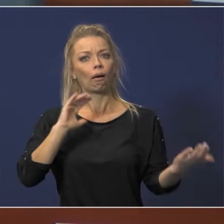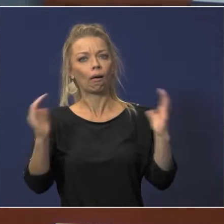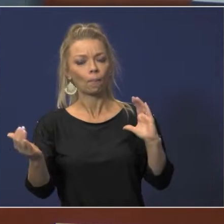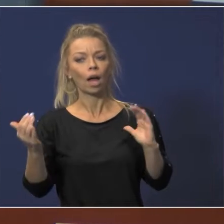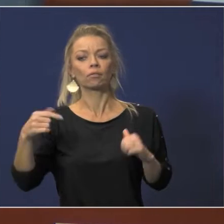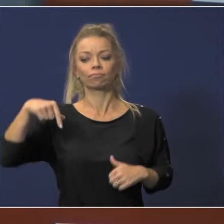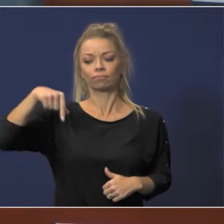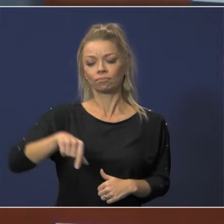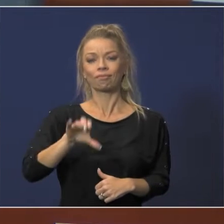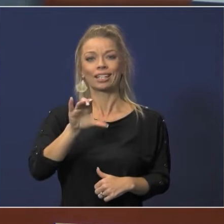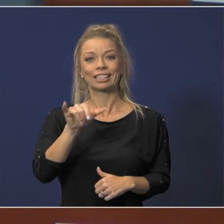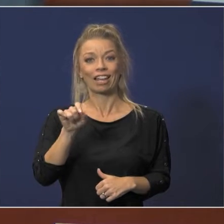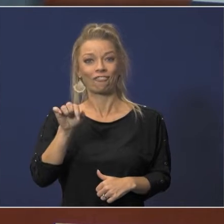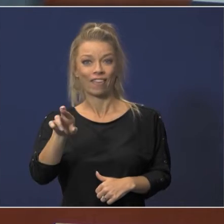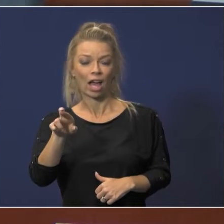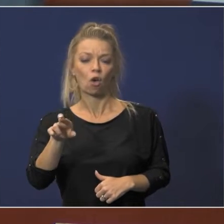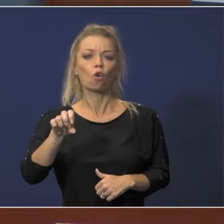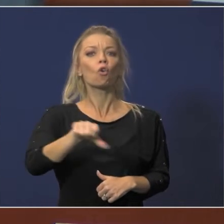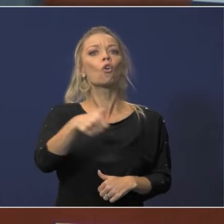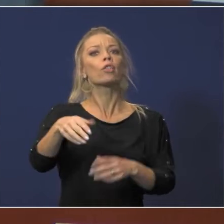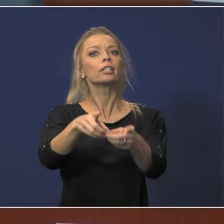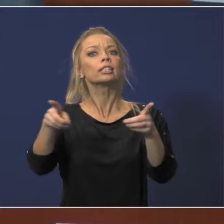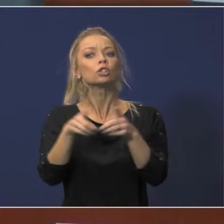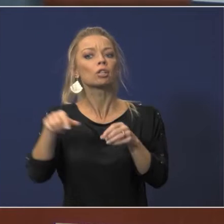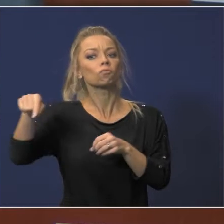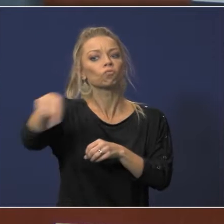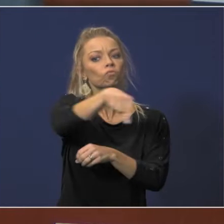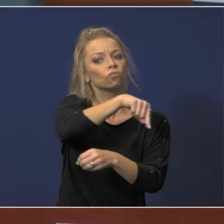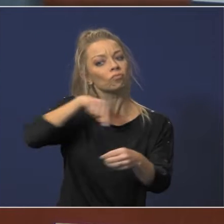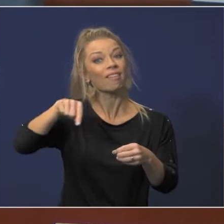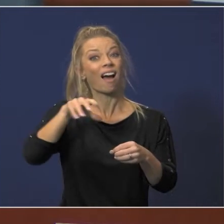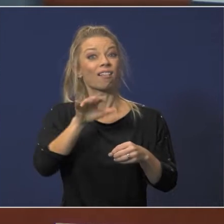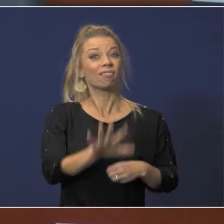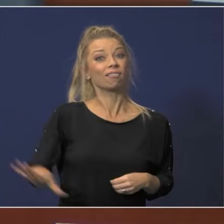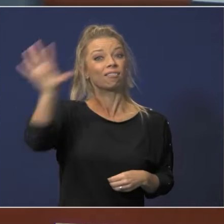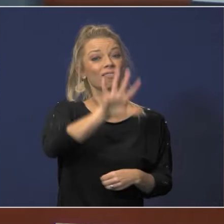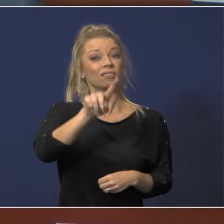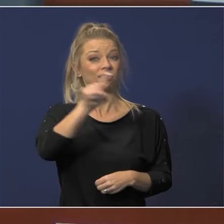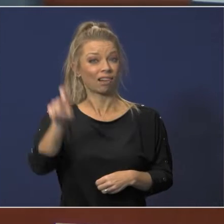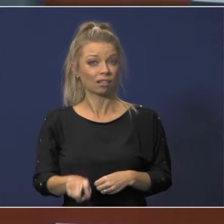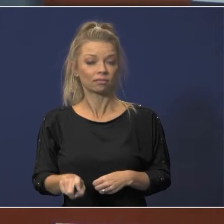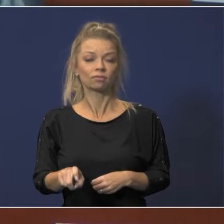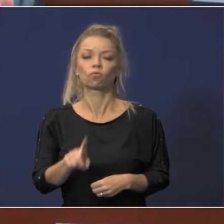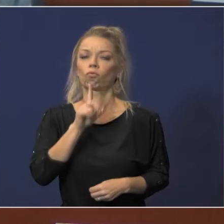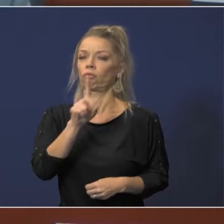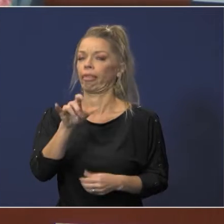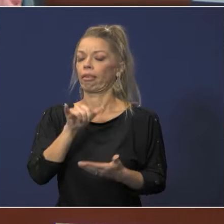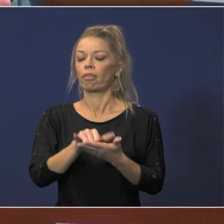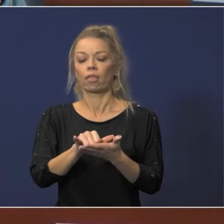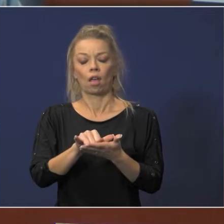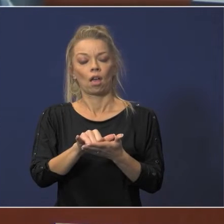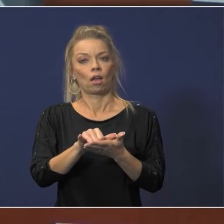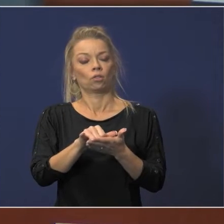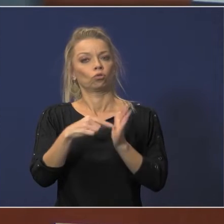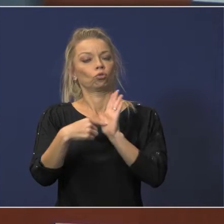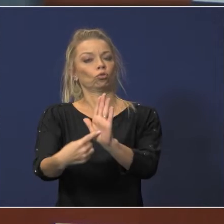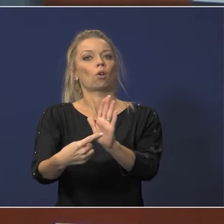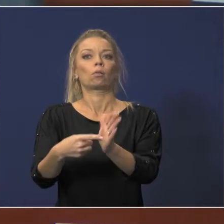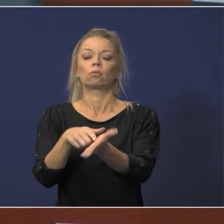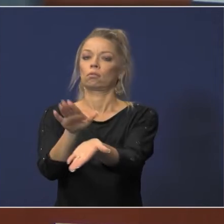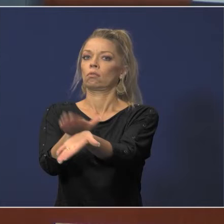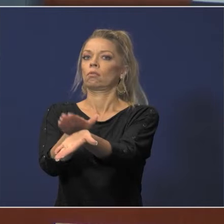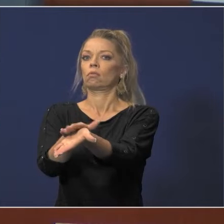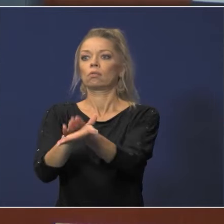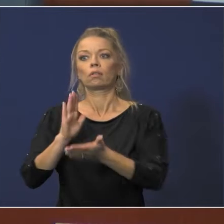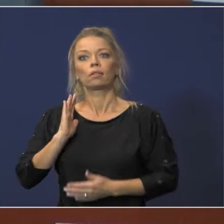and neighboring districts and then districts statewide. I think that that's a great reflection Karen of you and your staff and